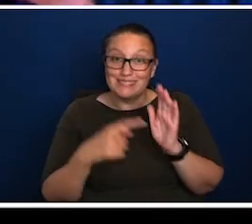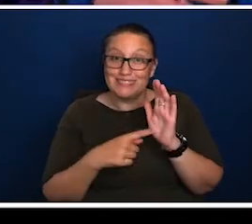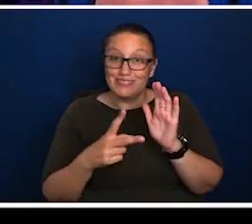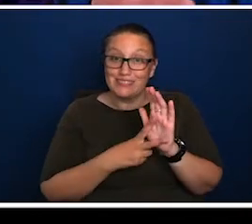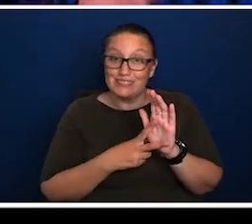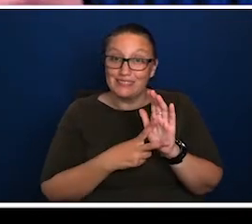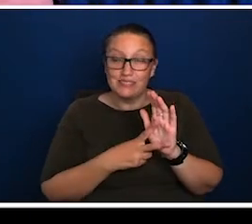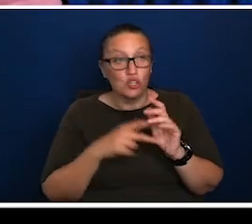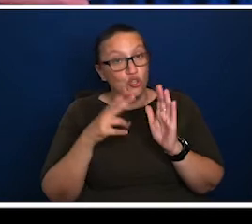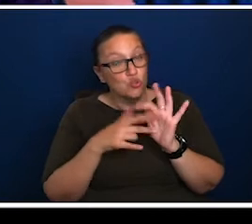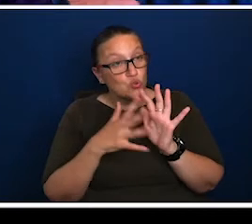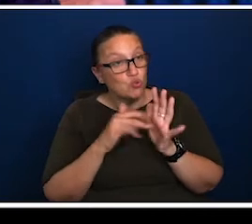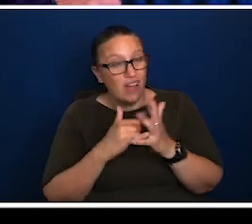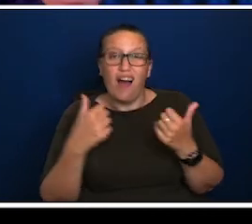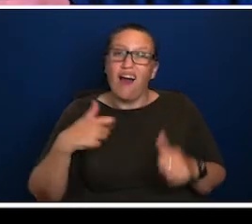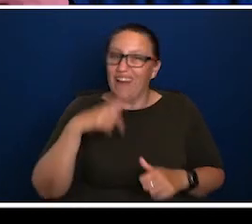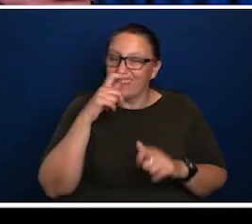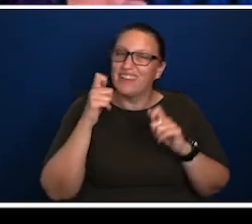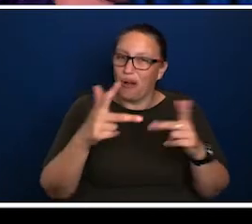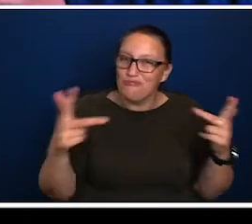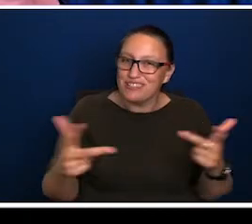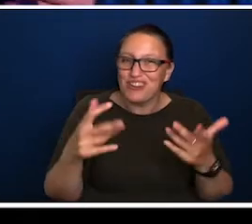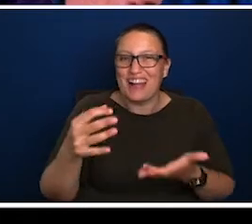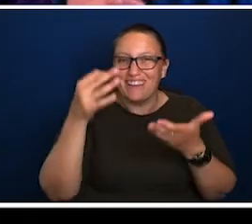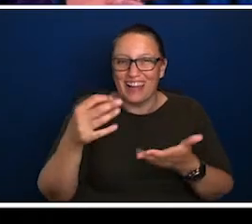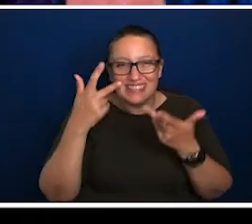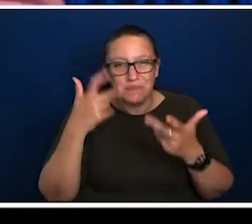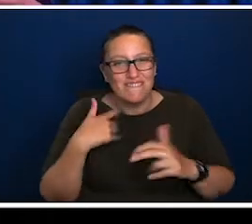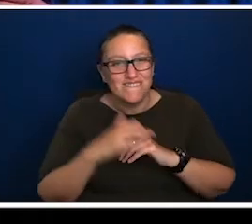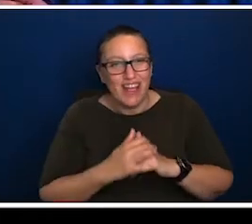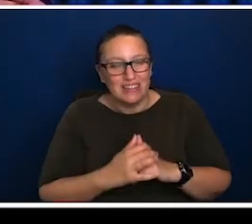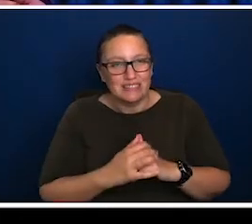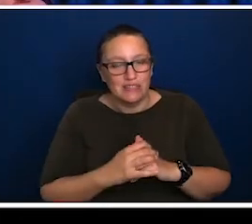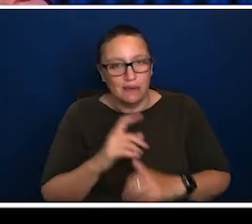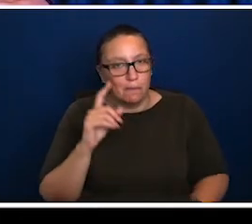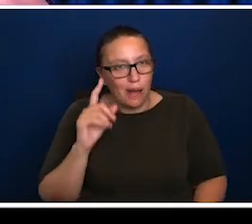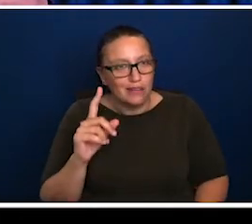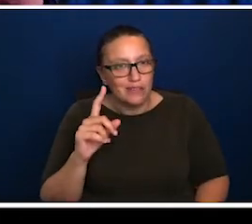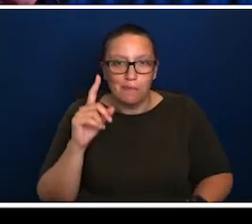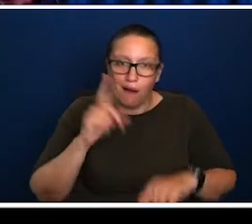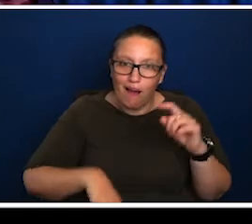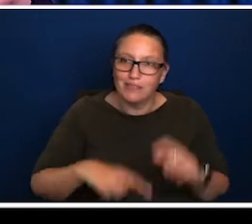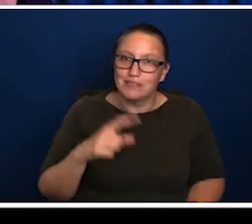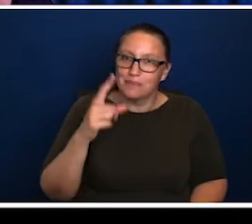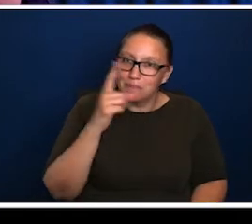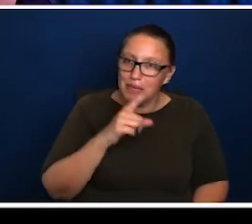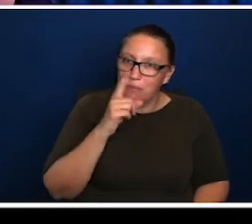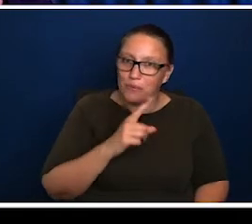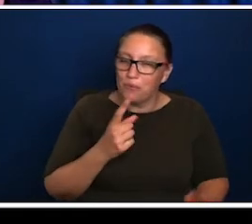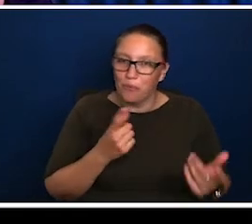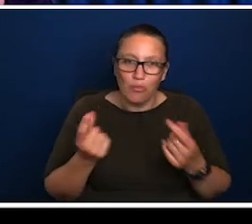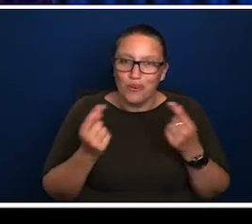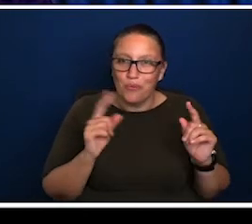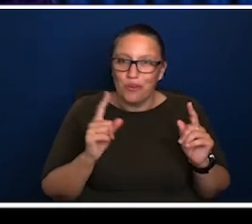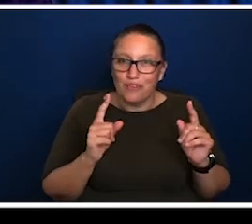shows you going back to a pub or going back to a, to a restaurant to catch up with friends that you haven't been able to see or touch. Uh, but most of the nourishment